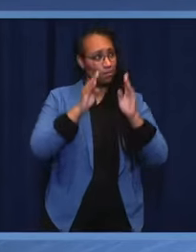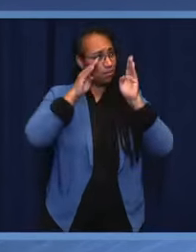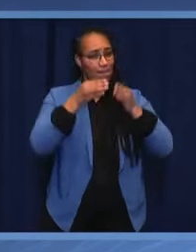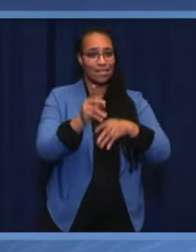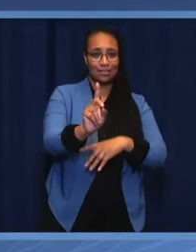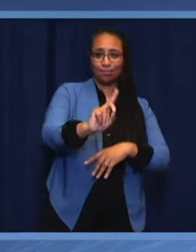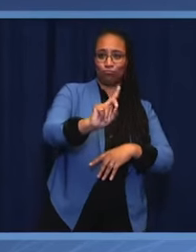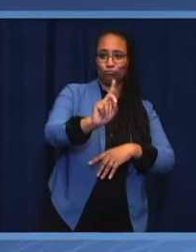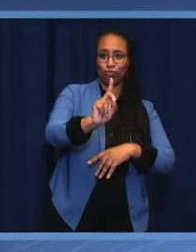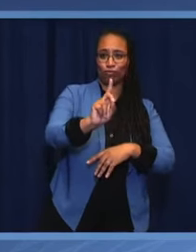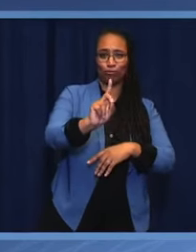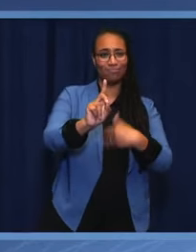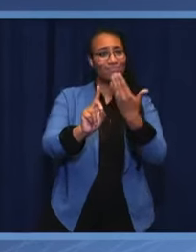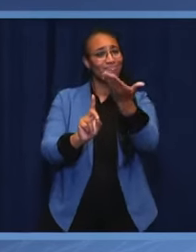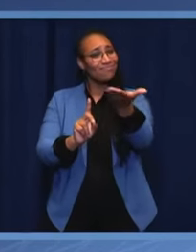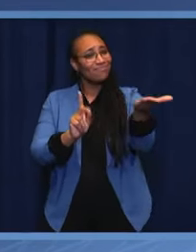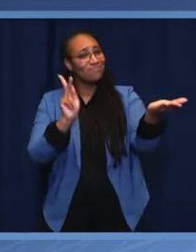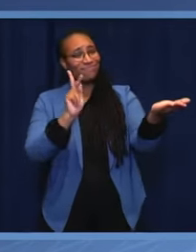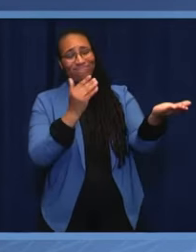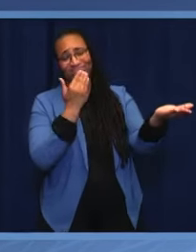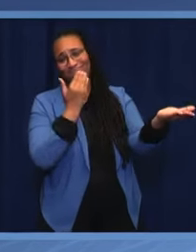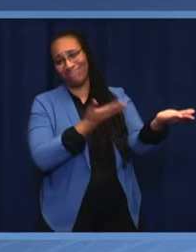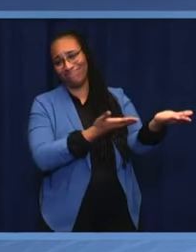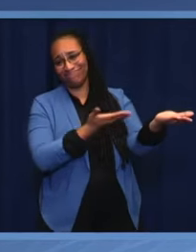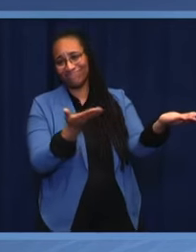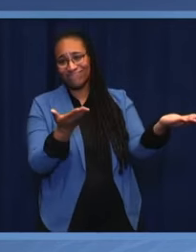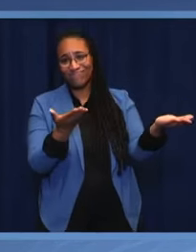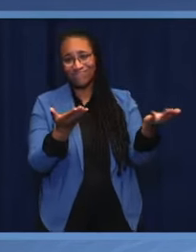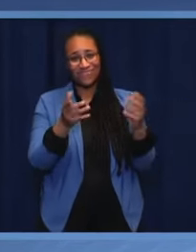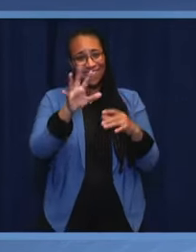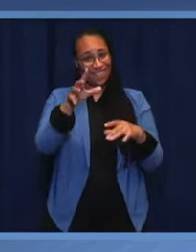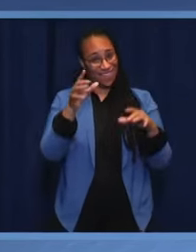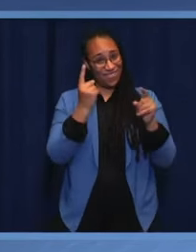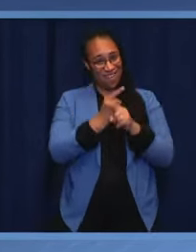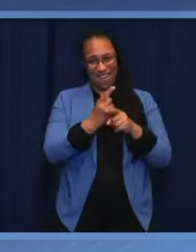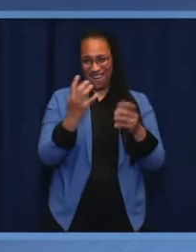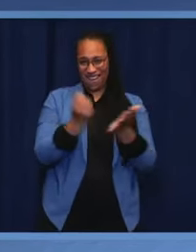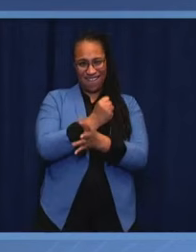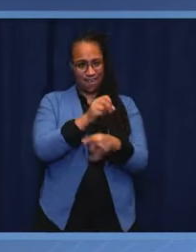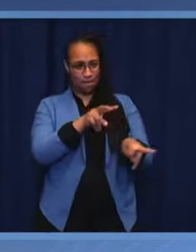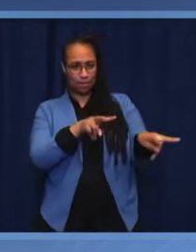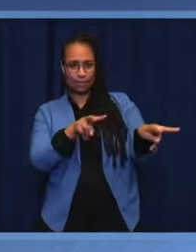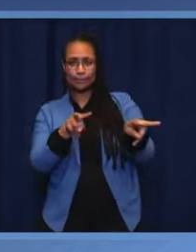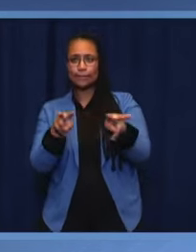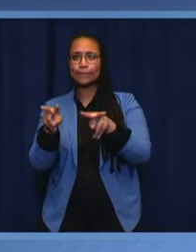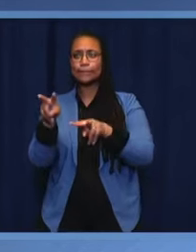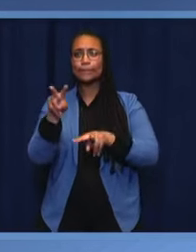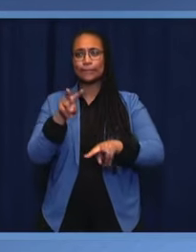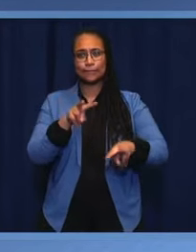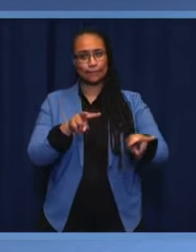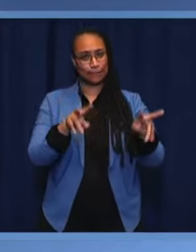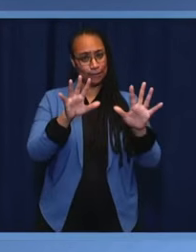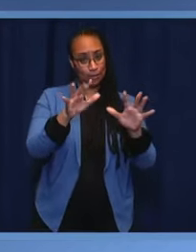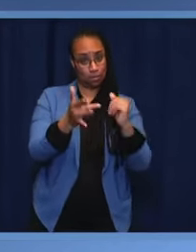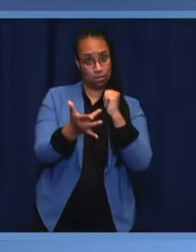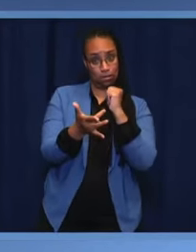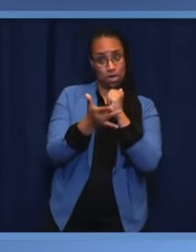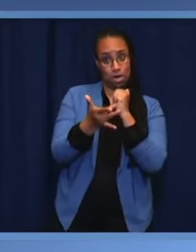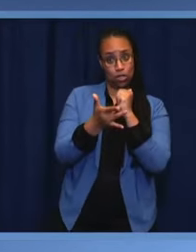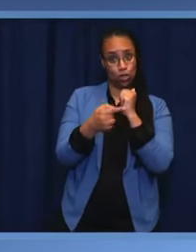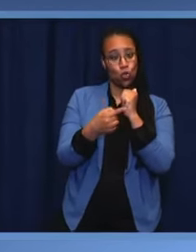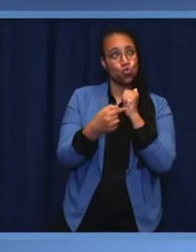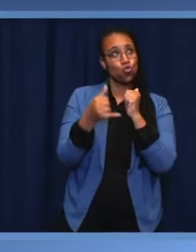your interesting interventions today. In today's digital age, tech is at the heart of our democracy.